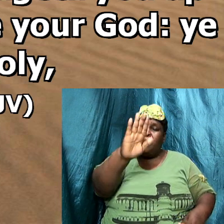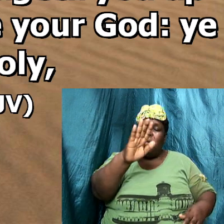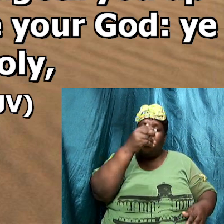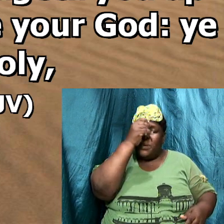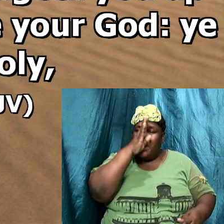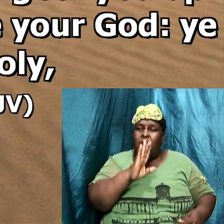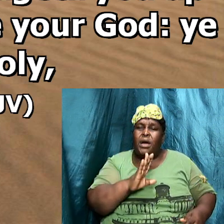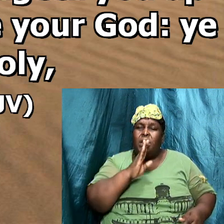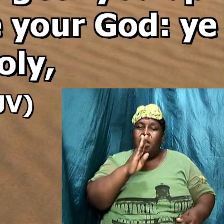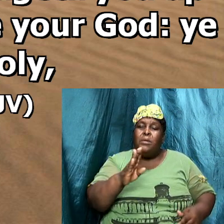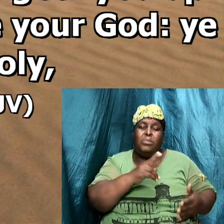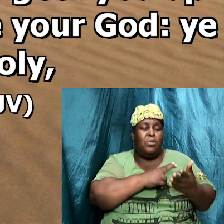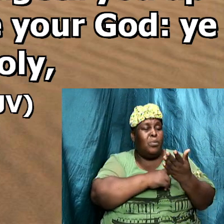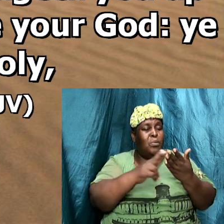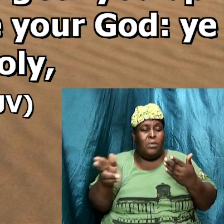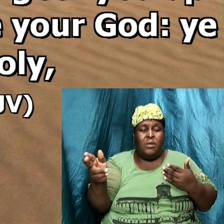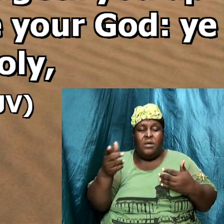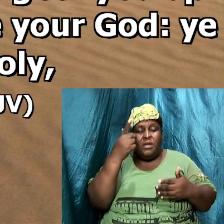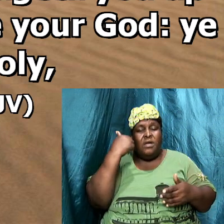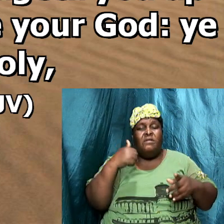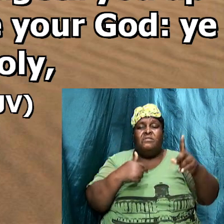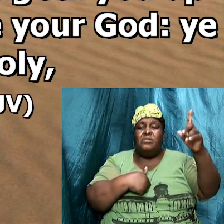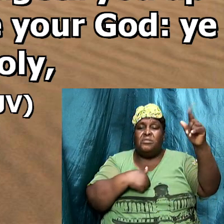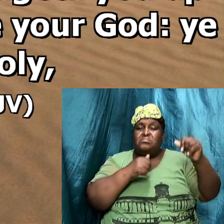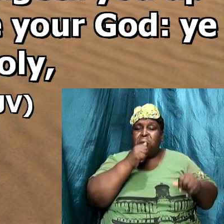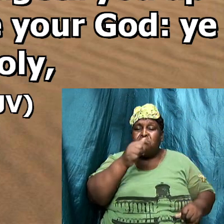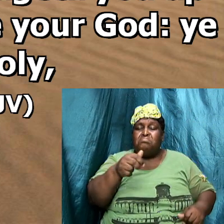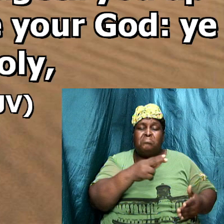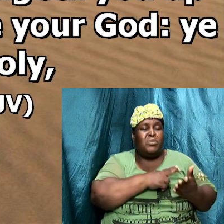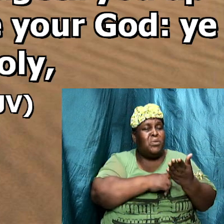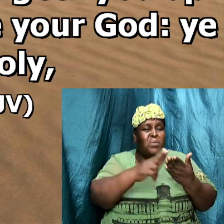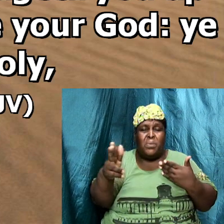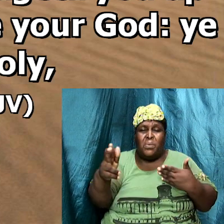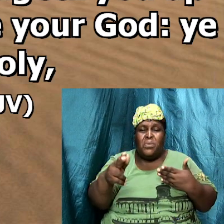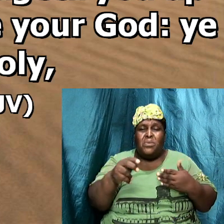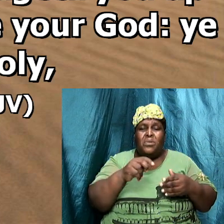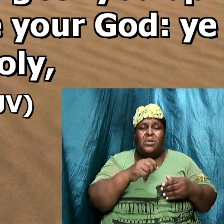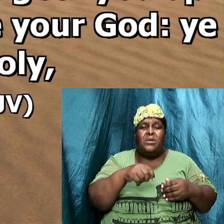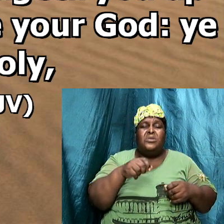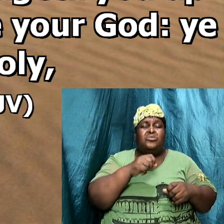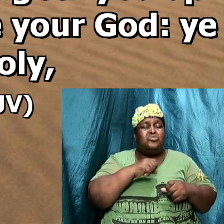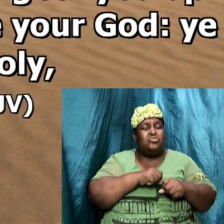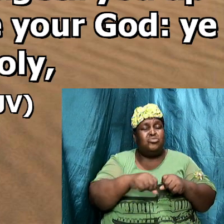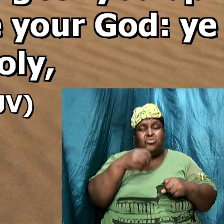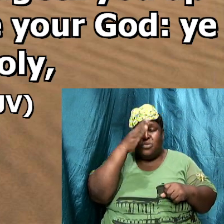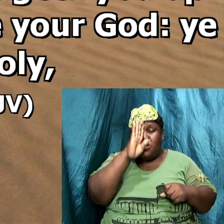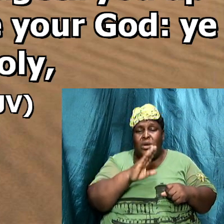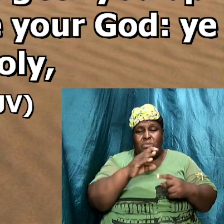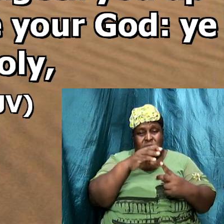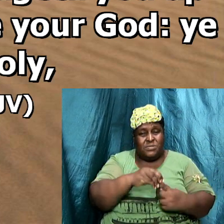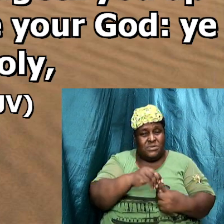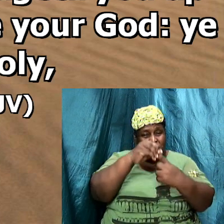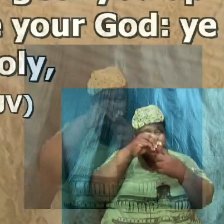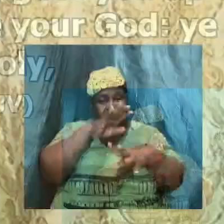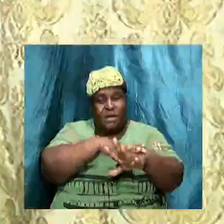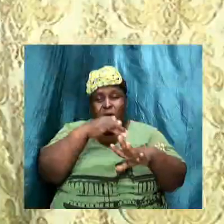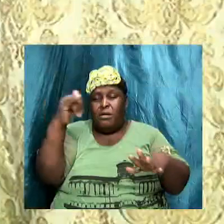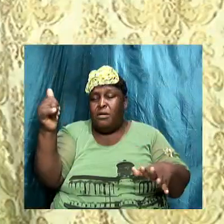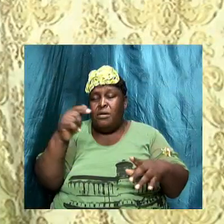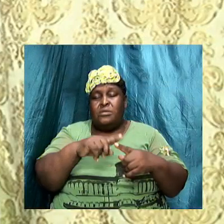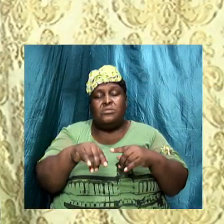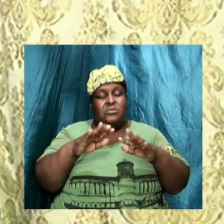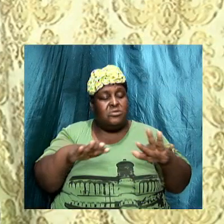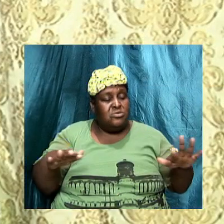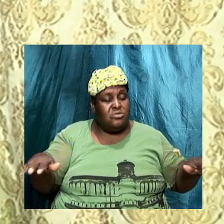therefore be holy, for I am holy. So, he was pacific. It was a call to the children of